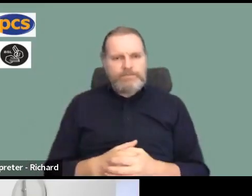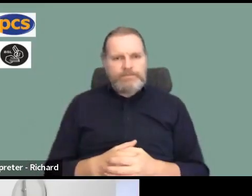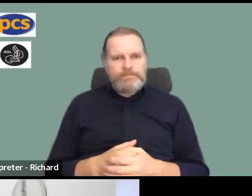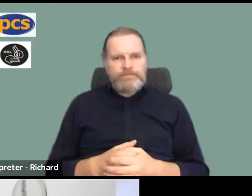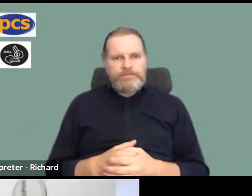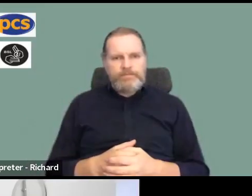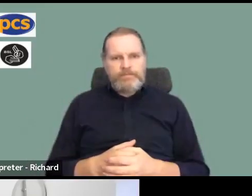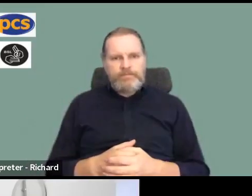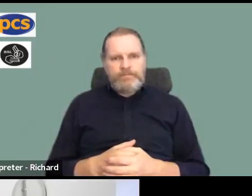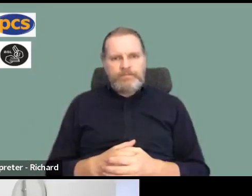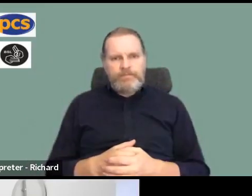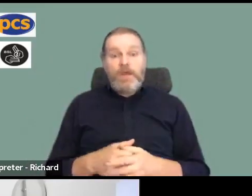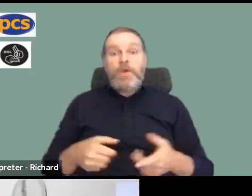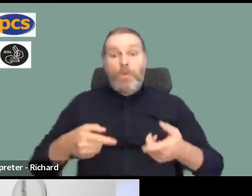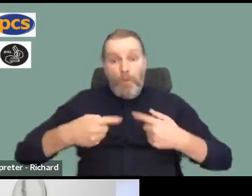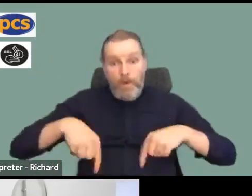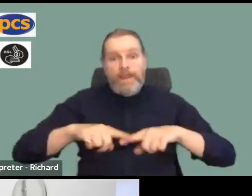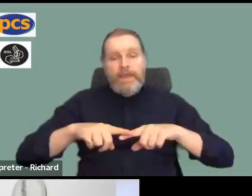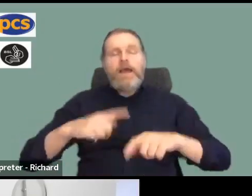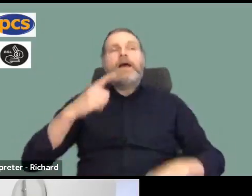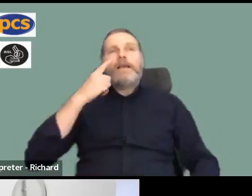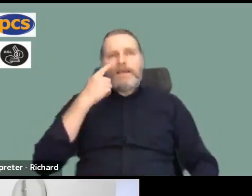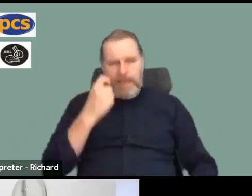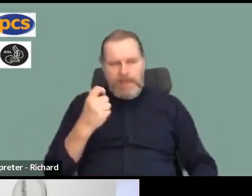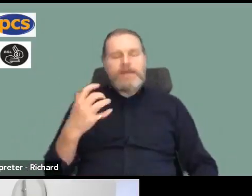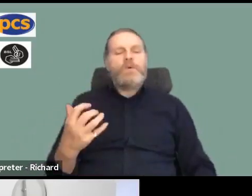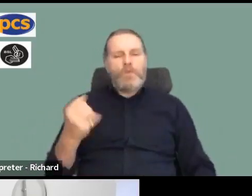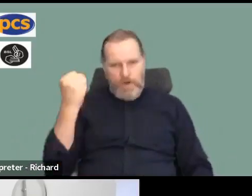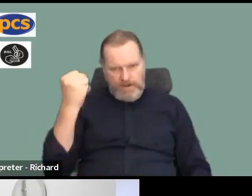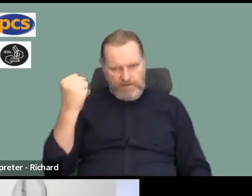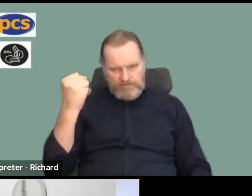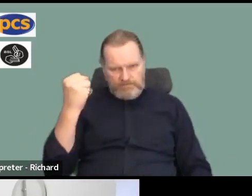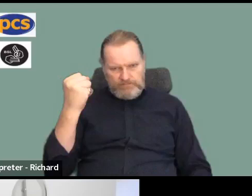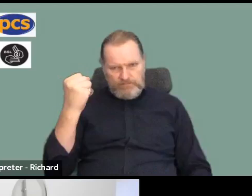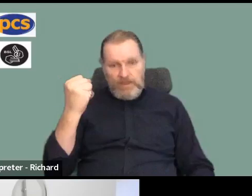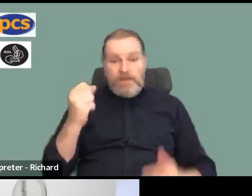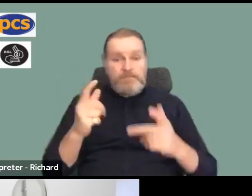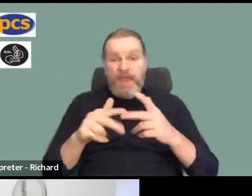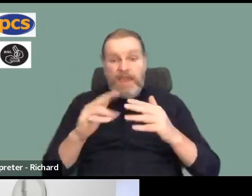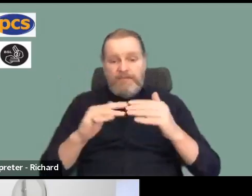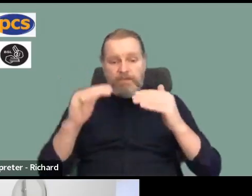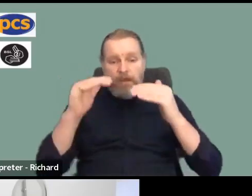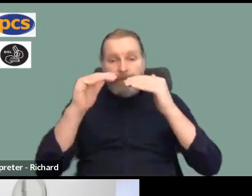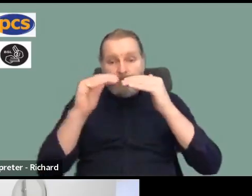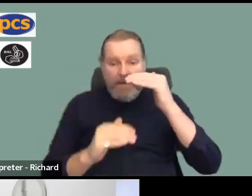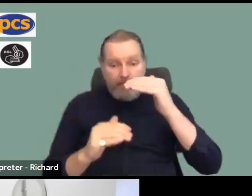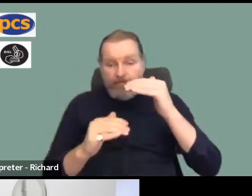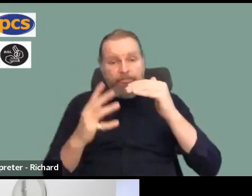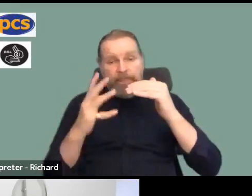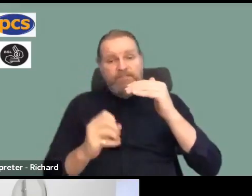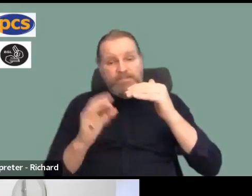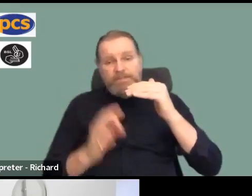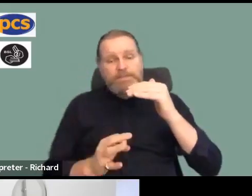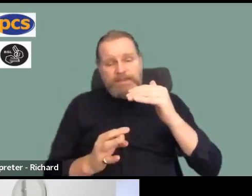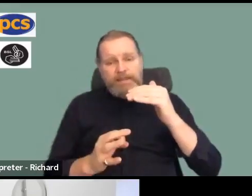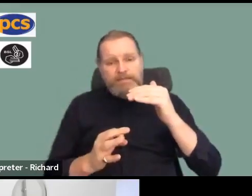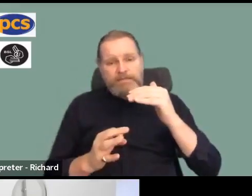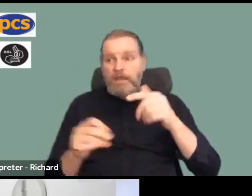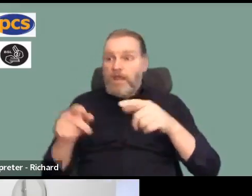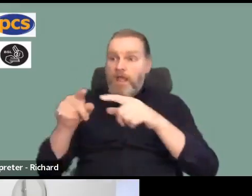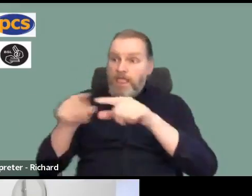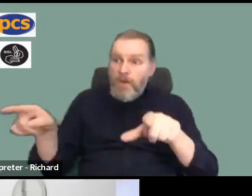persuade people is we can win, and that actually if we don't get over the line, and if the people who've never voted before but are in the union